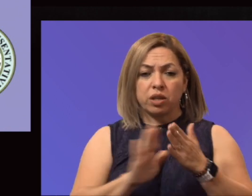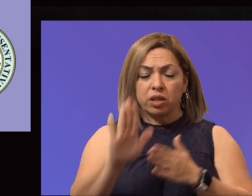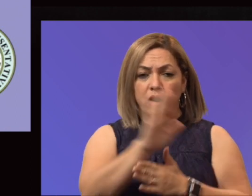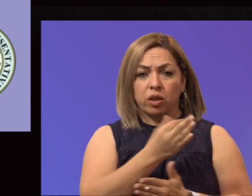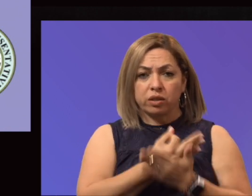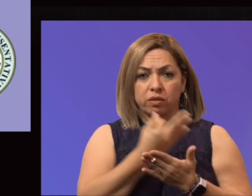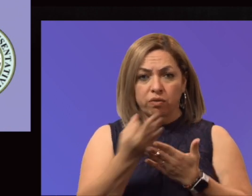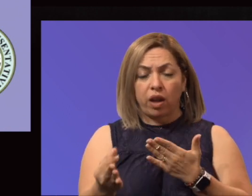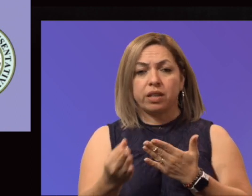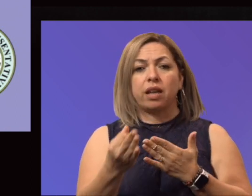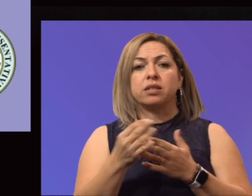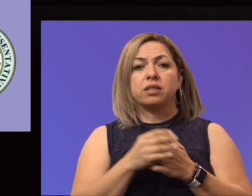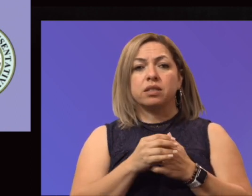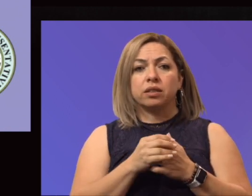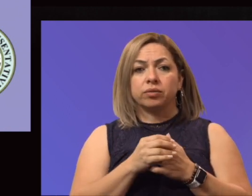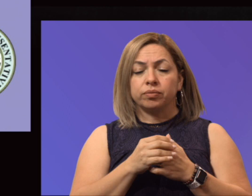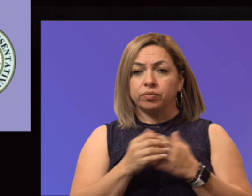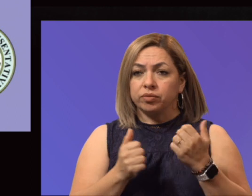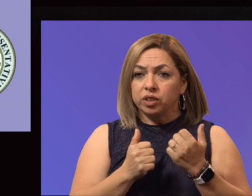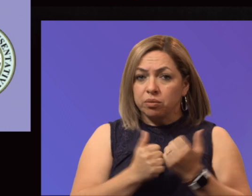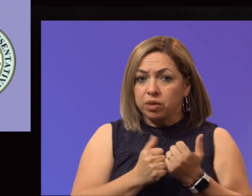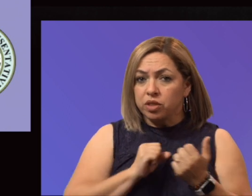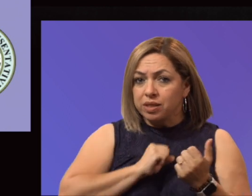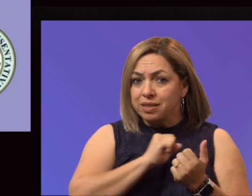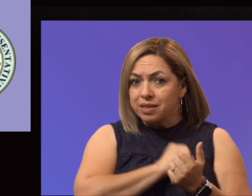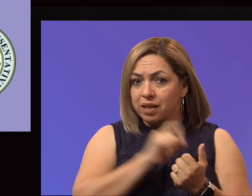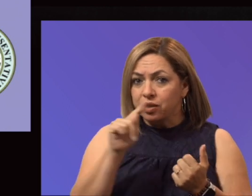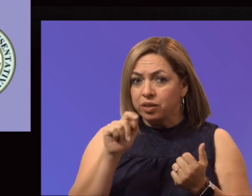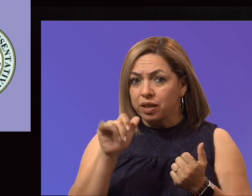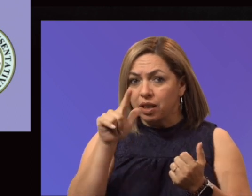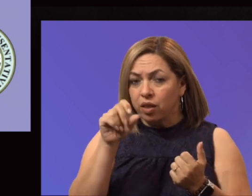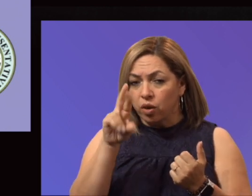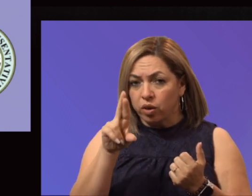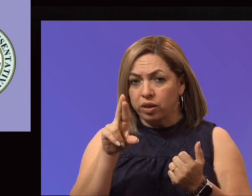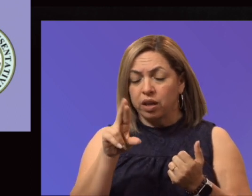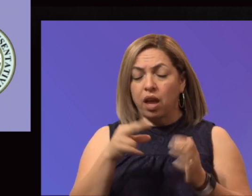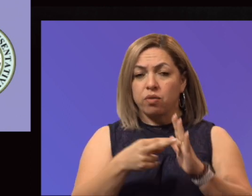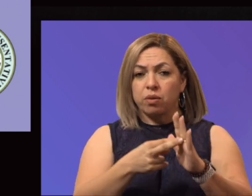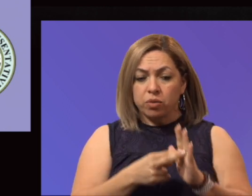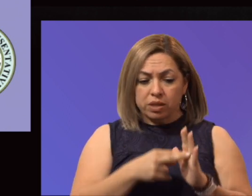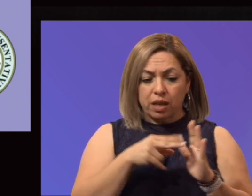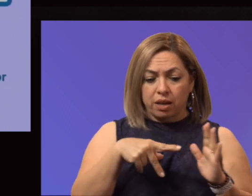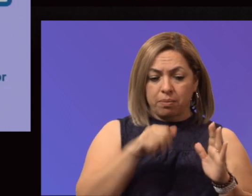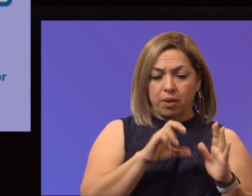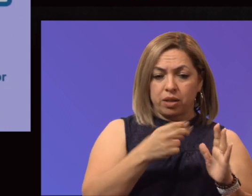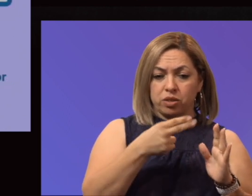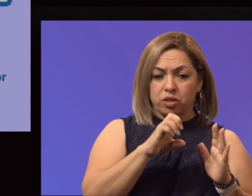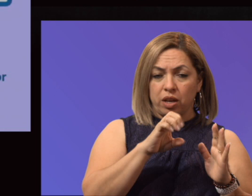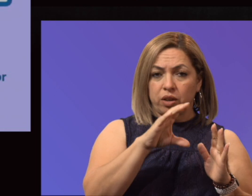sponsored by Senator Taylor on the Senate side and Representative Pacheco on the House side. All of these are moving forward.